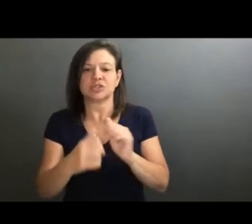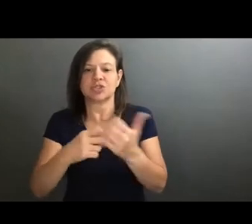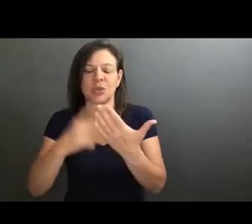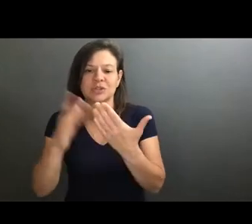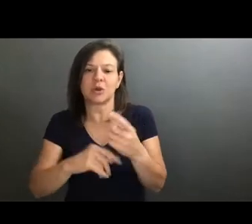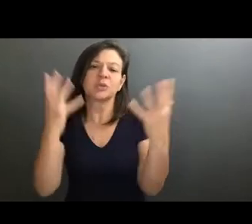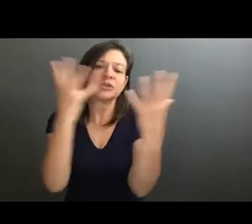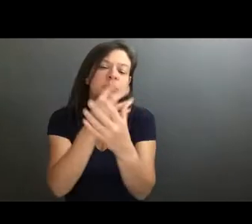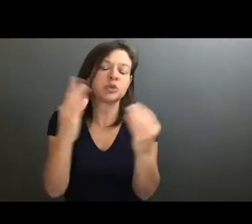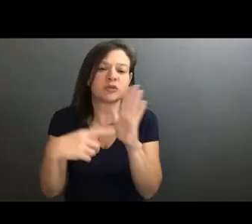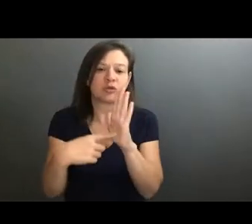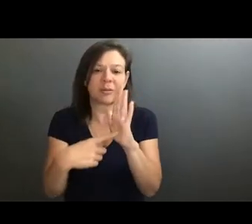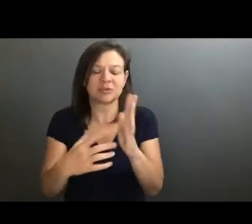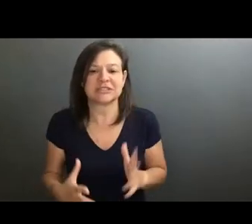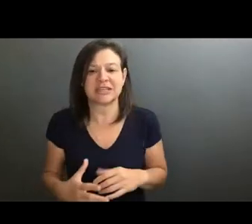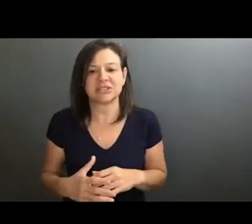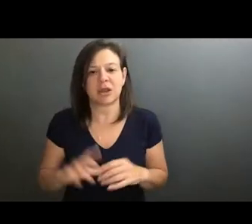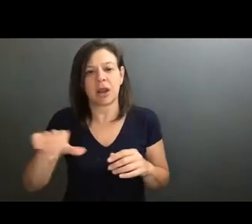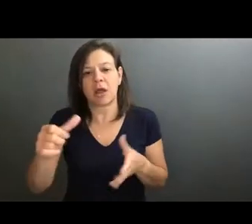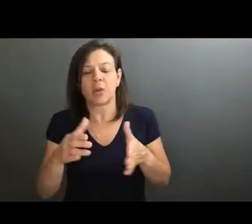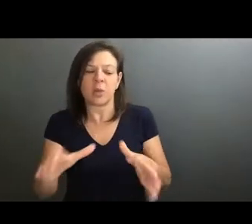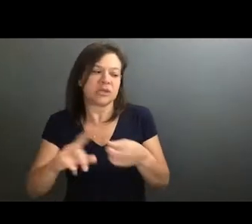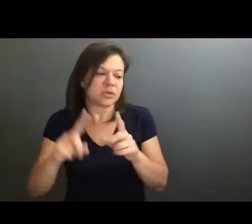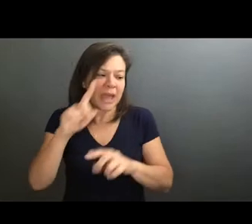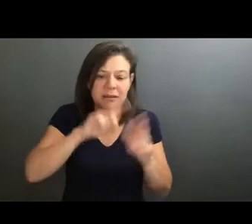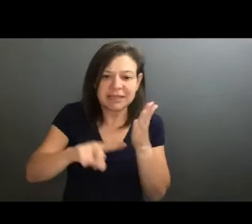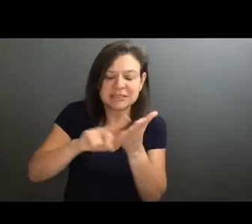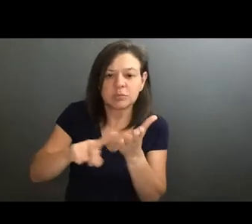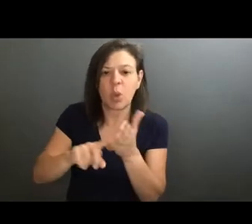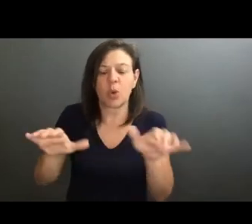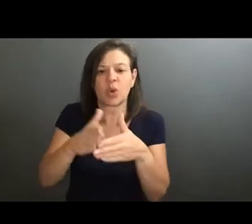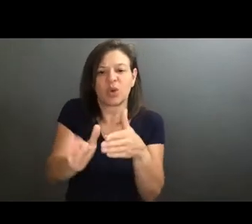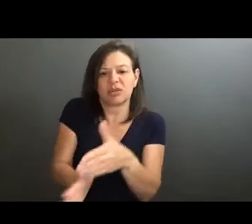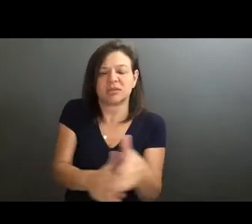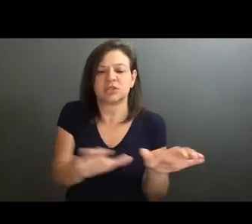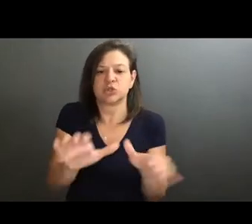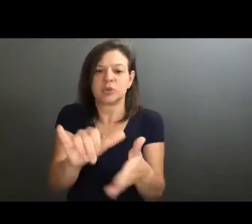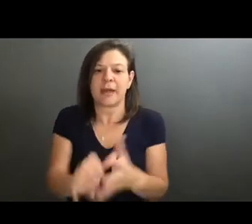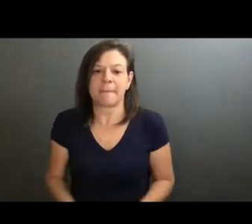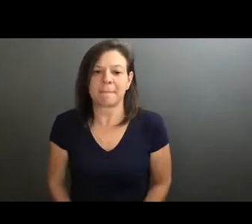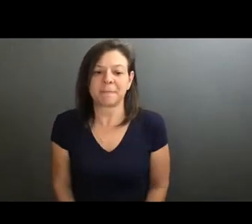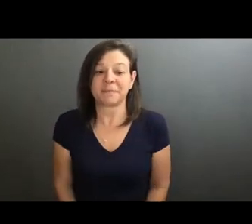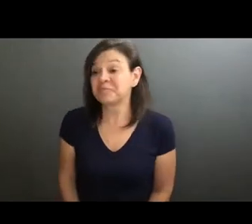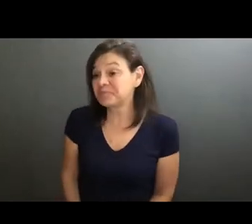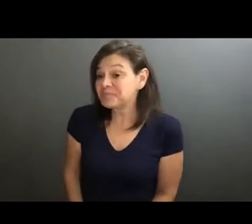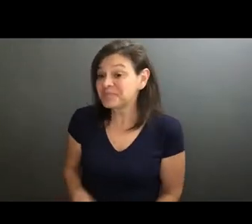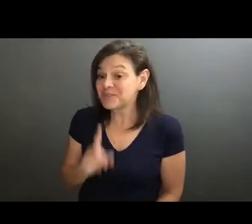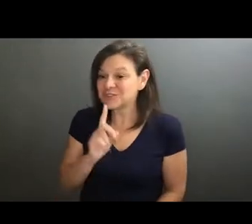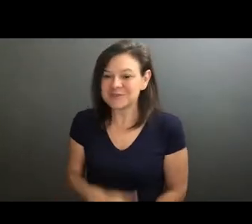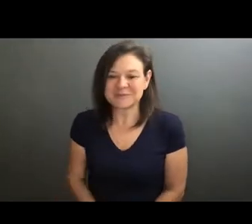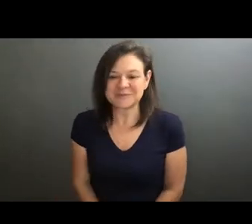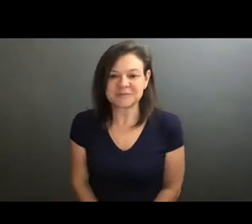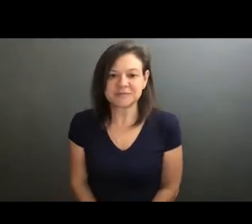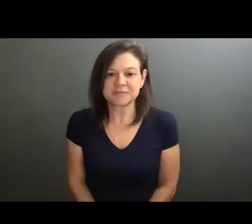representation, but maybe other things you've explored or done to sort of remedy this. Sure. It's something I,